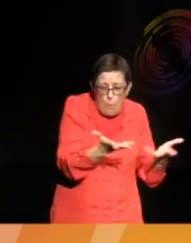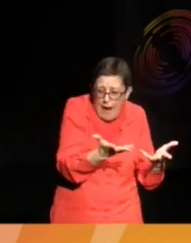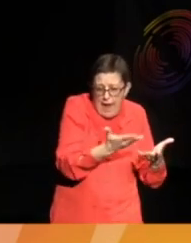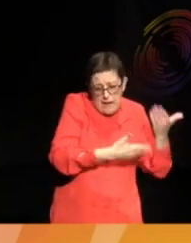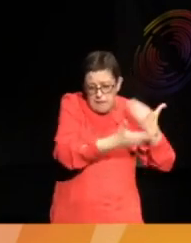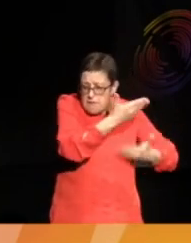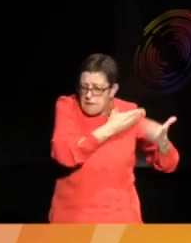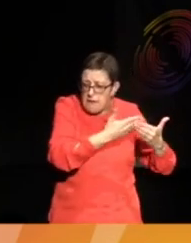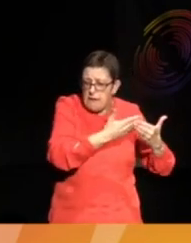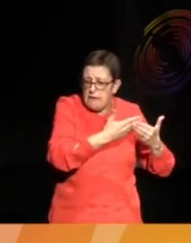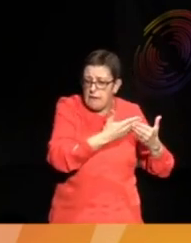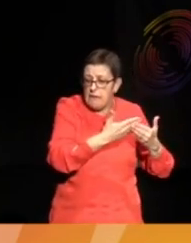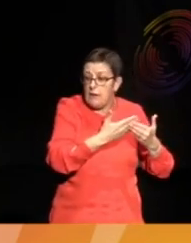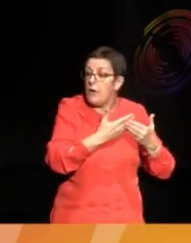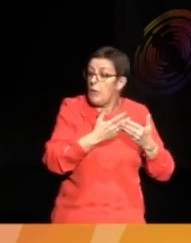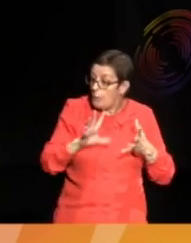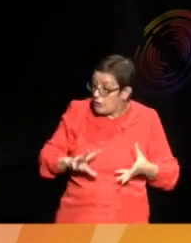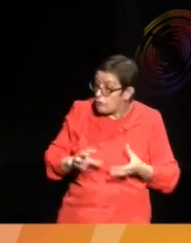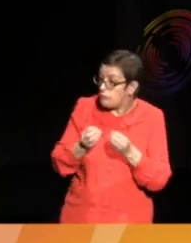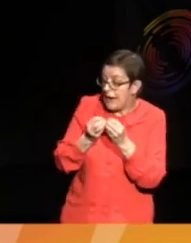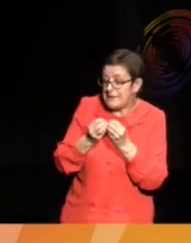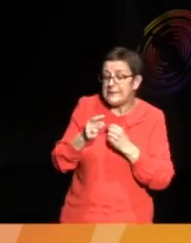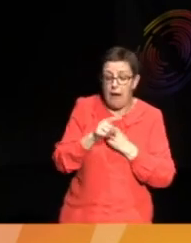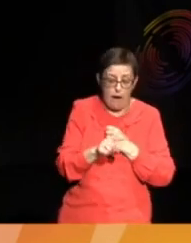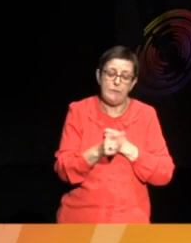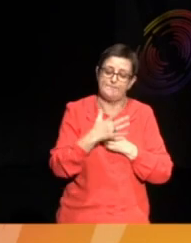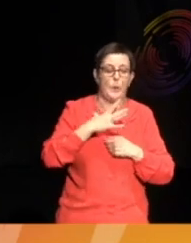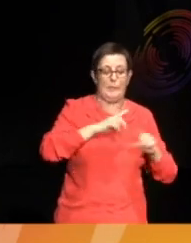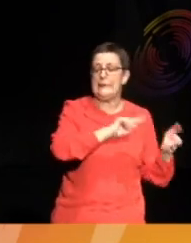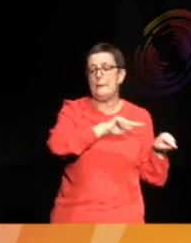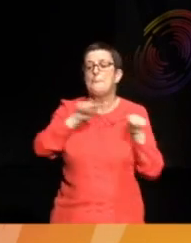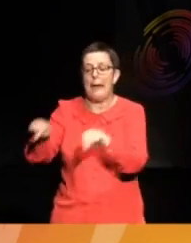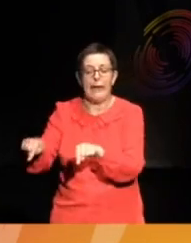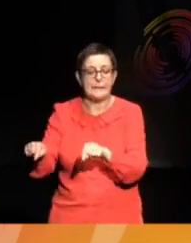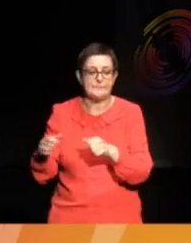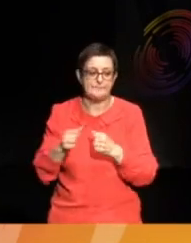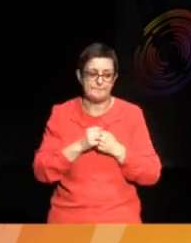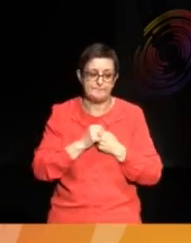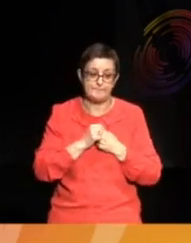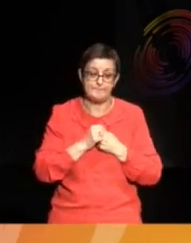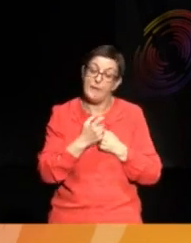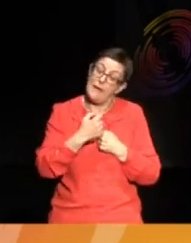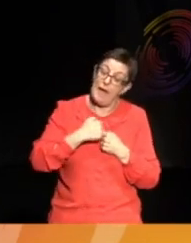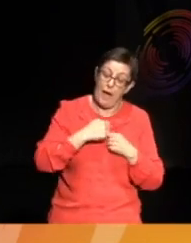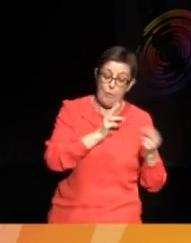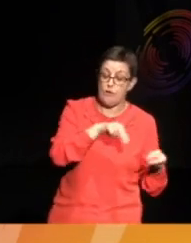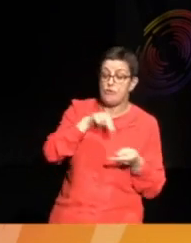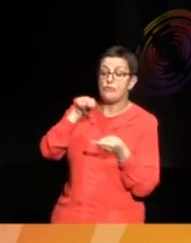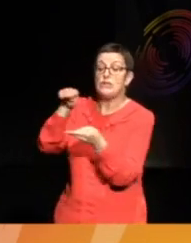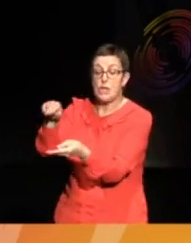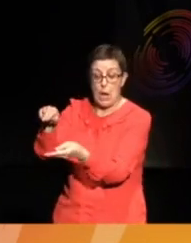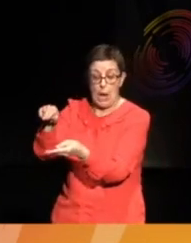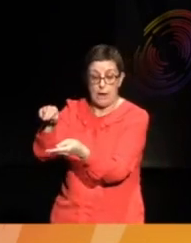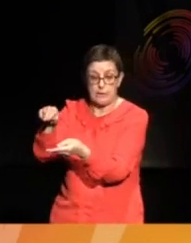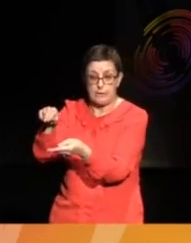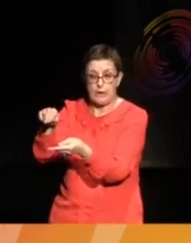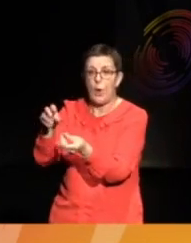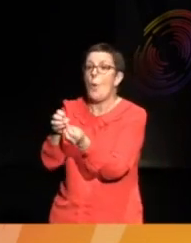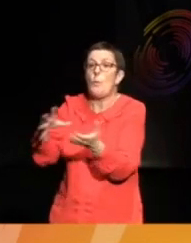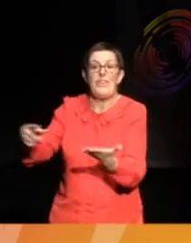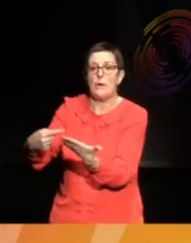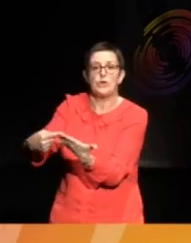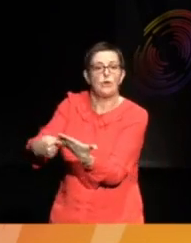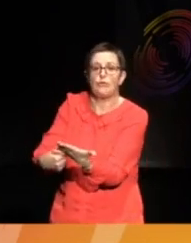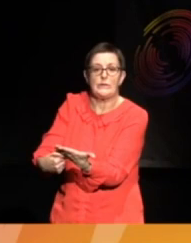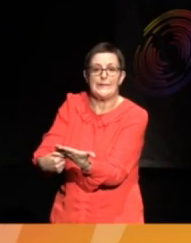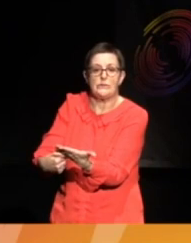a case with them for the need to return. Our return is fairly unusual. It's unconditional, so